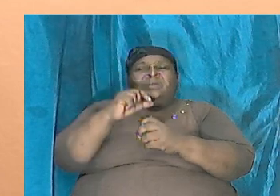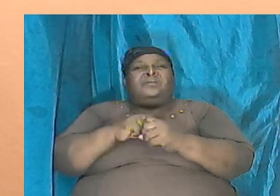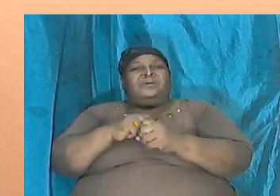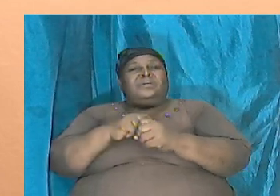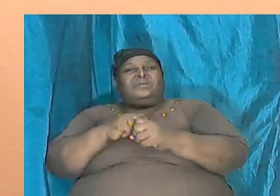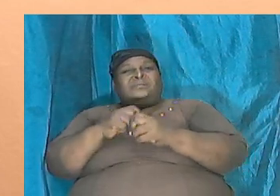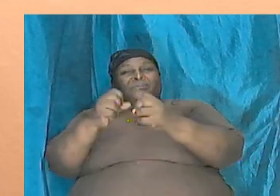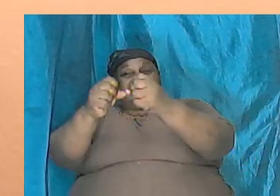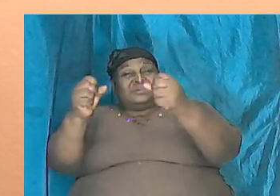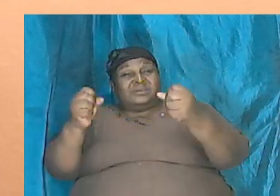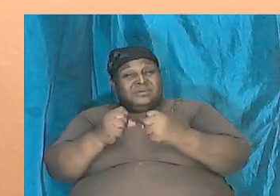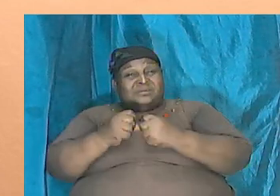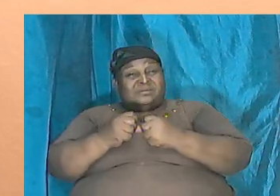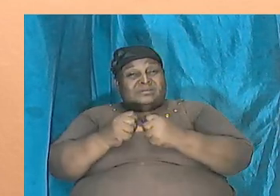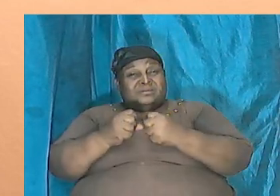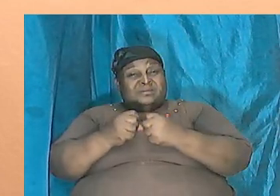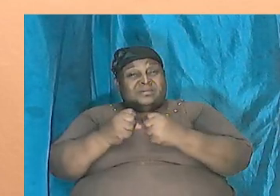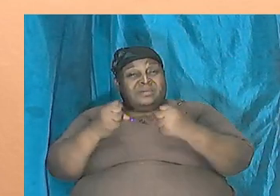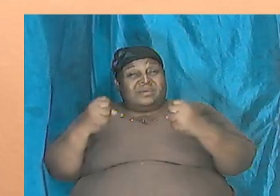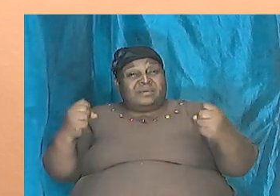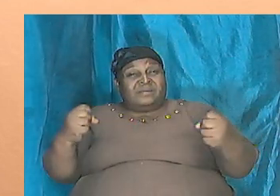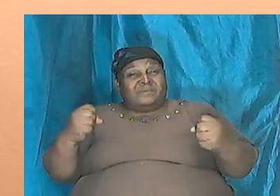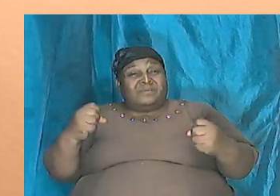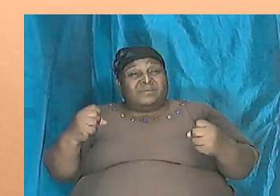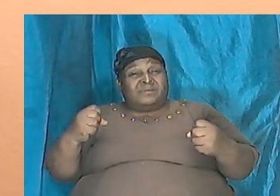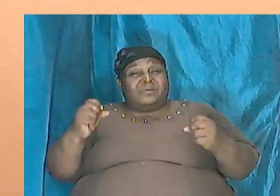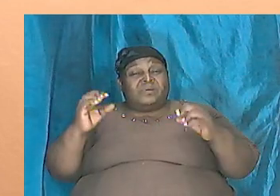a kangaroo is like a bean